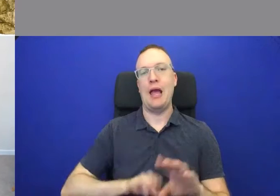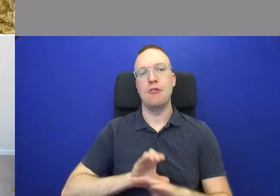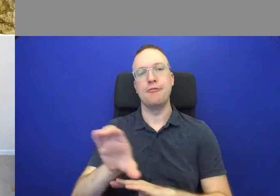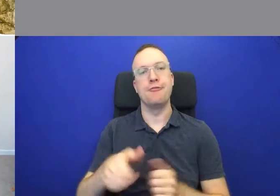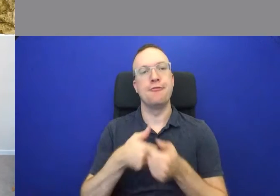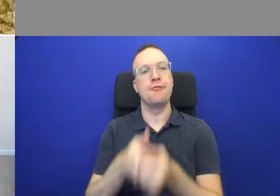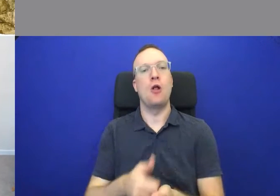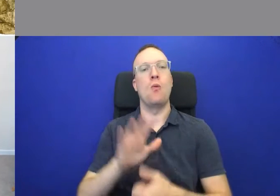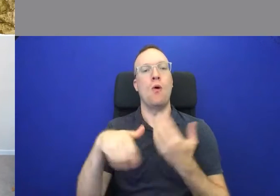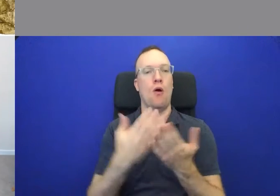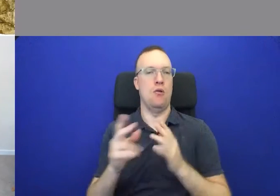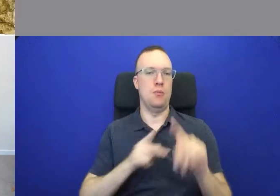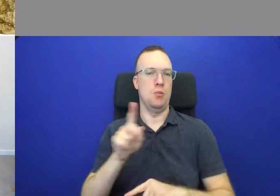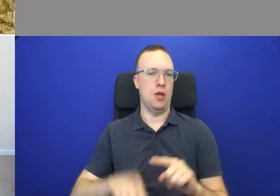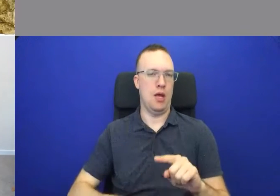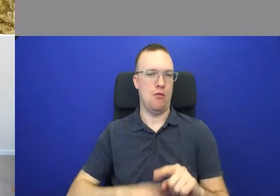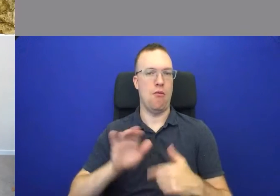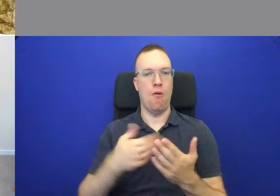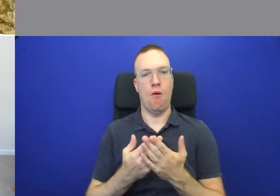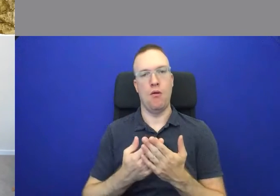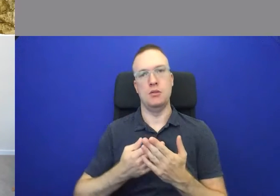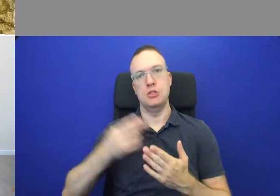on all historical periods.